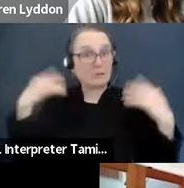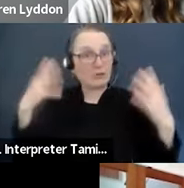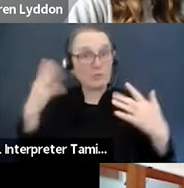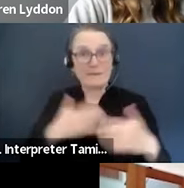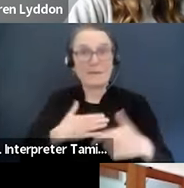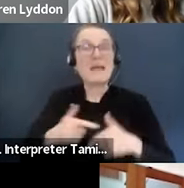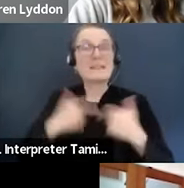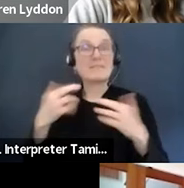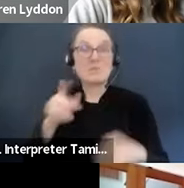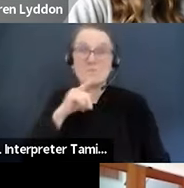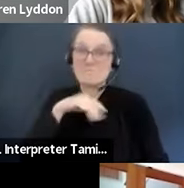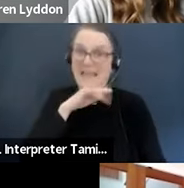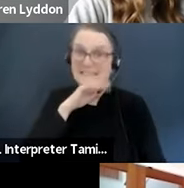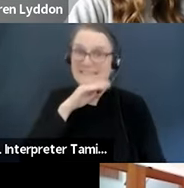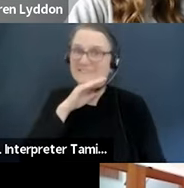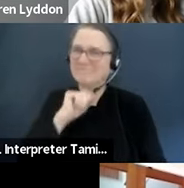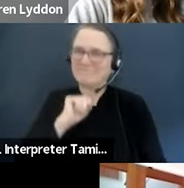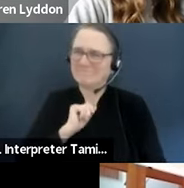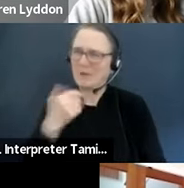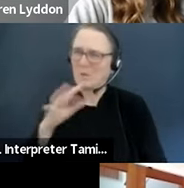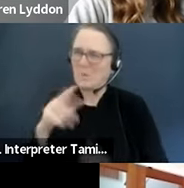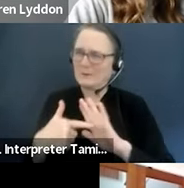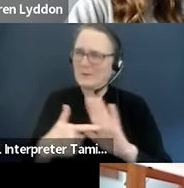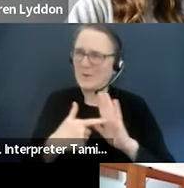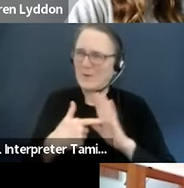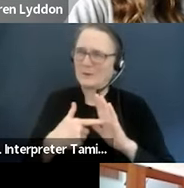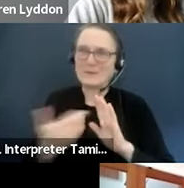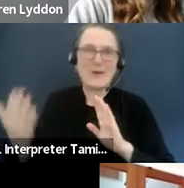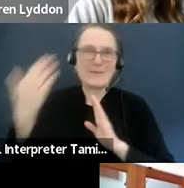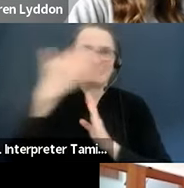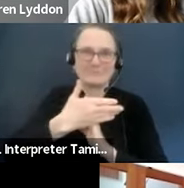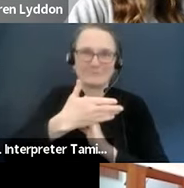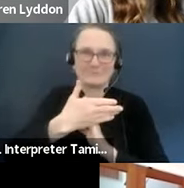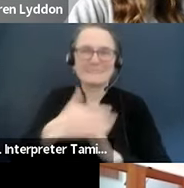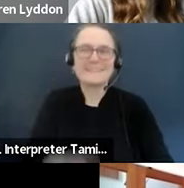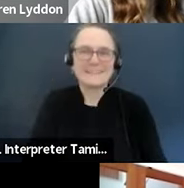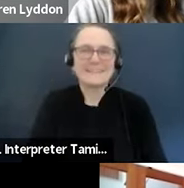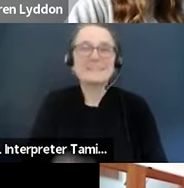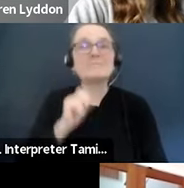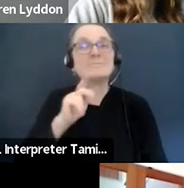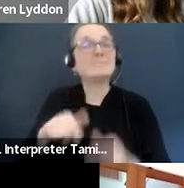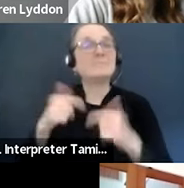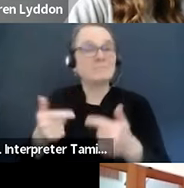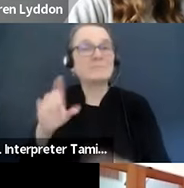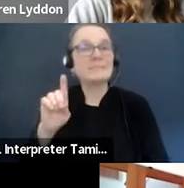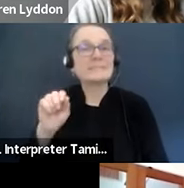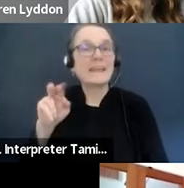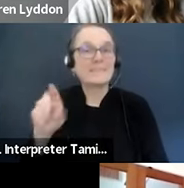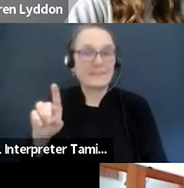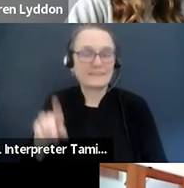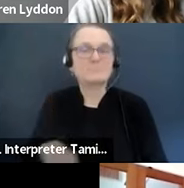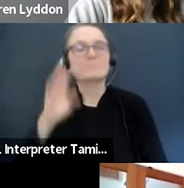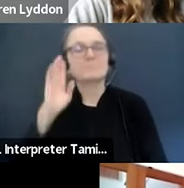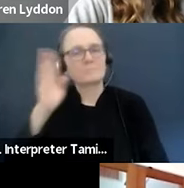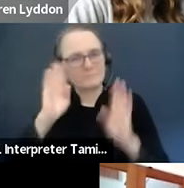Excellent. Thank you. And David, welcome. Thank you, Kate. Good morning, everyone. My name is David Fisher. I'm